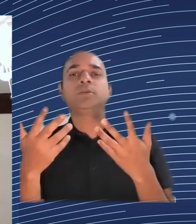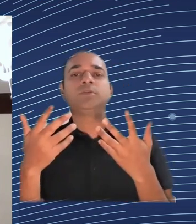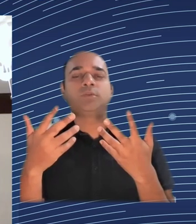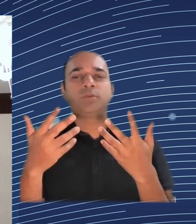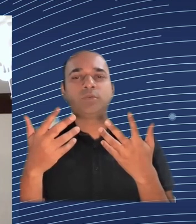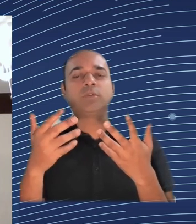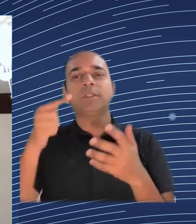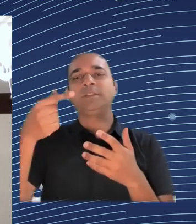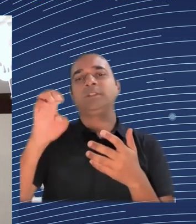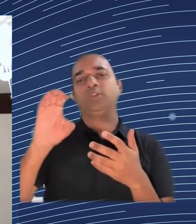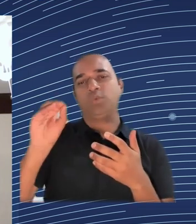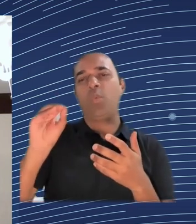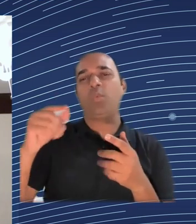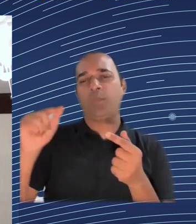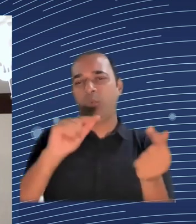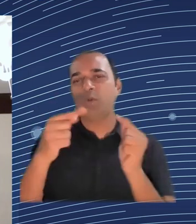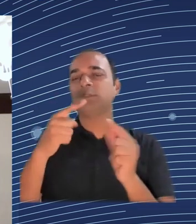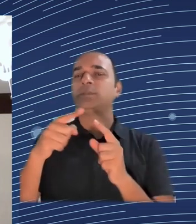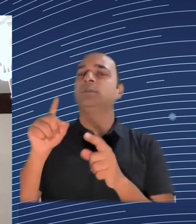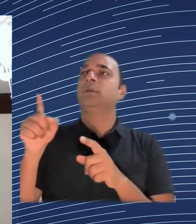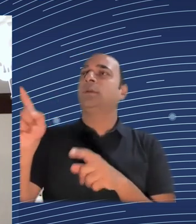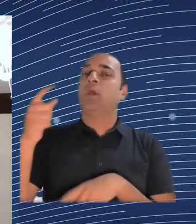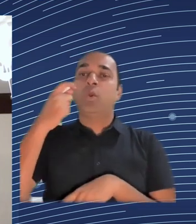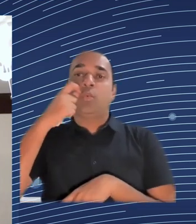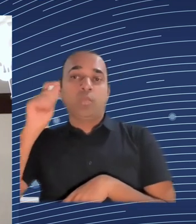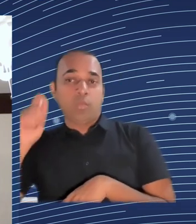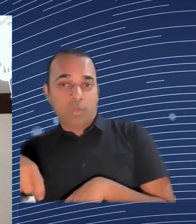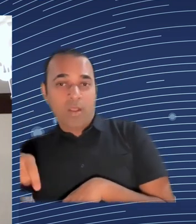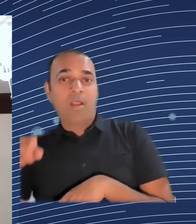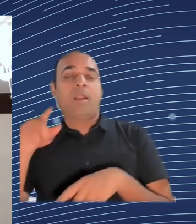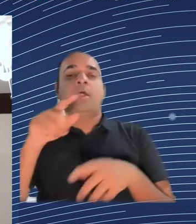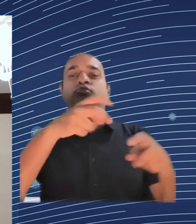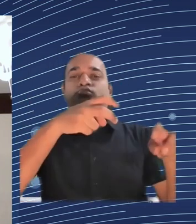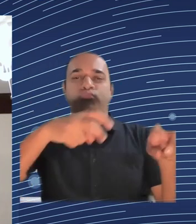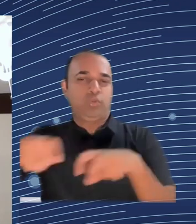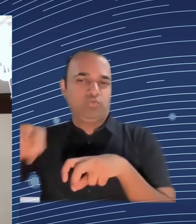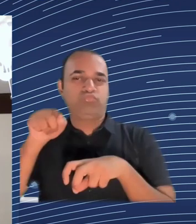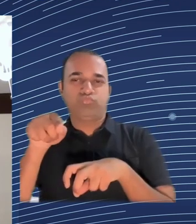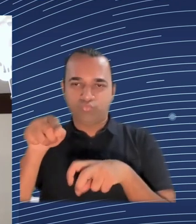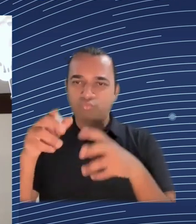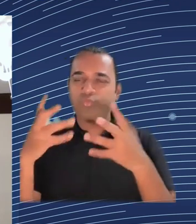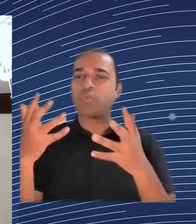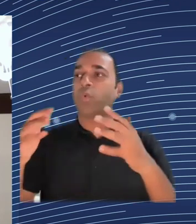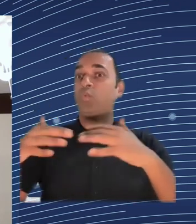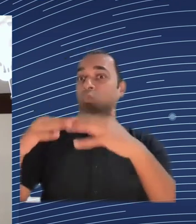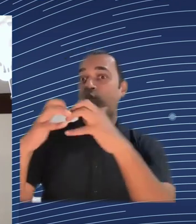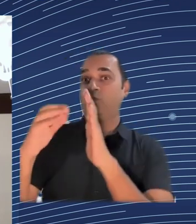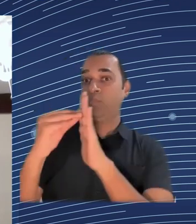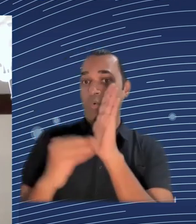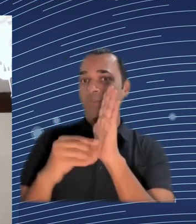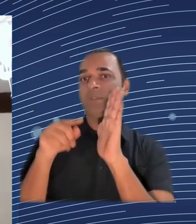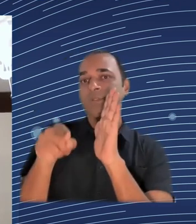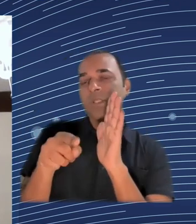seen as segregated into cohesion policy. Cohesion, because it is a common goal, is too important to be left to cohesion policy alone.